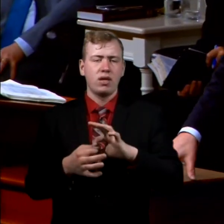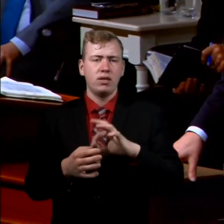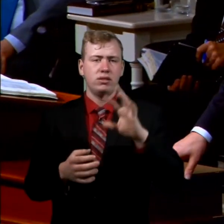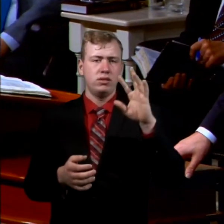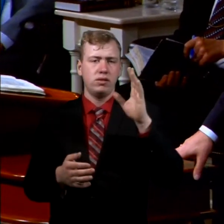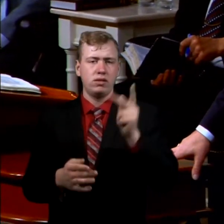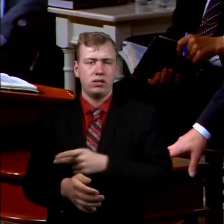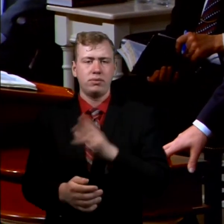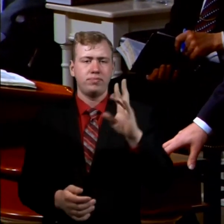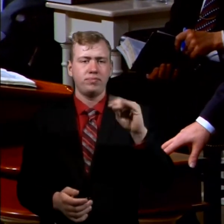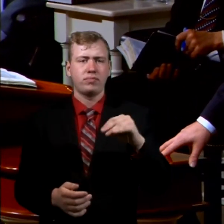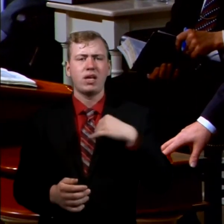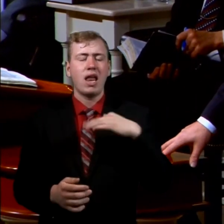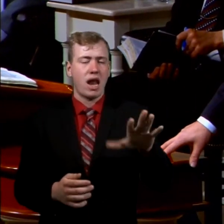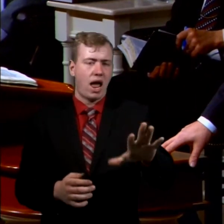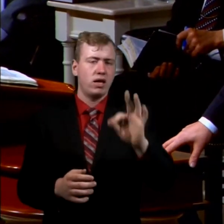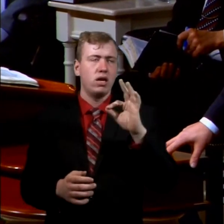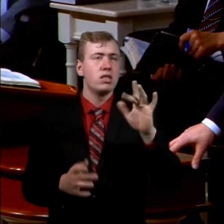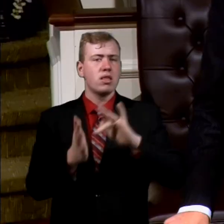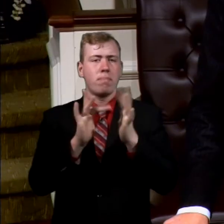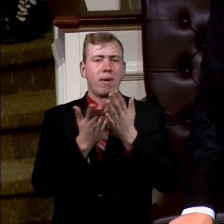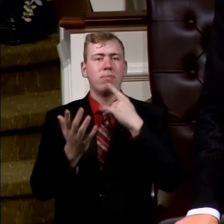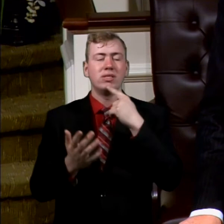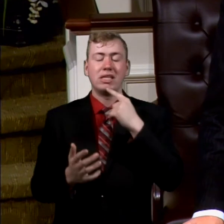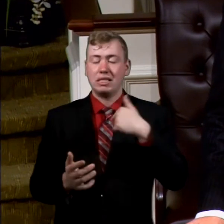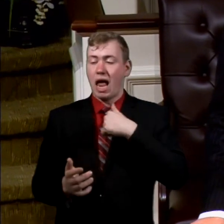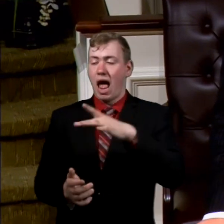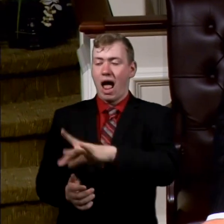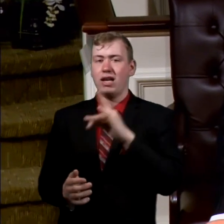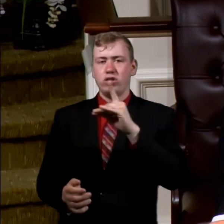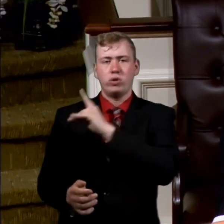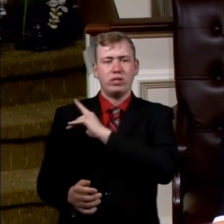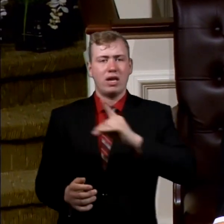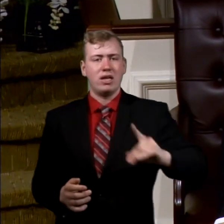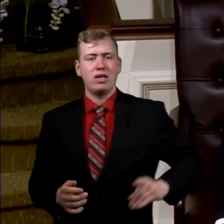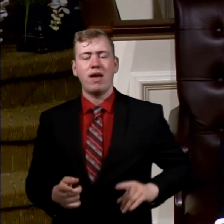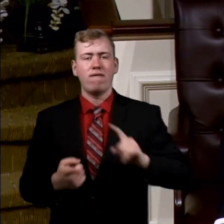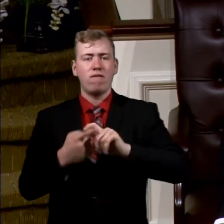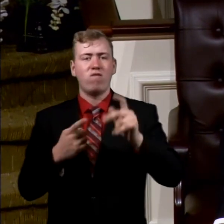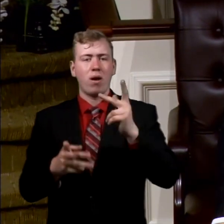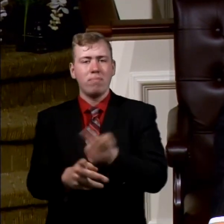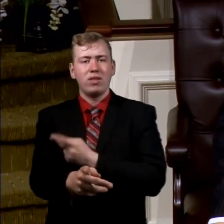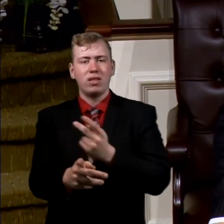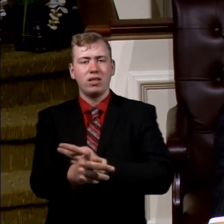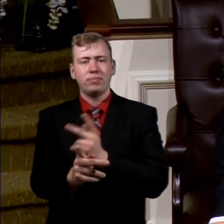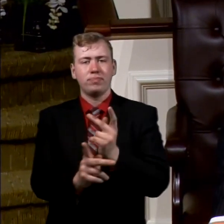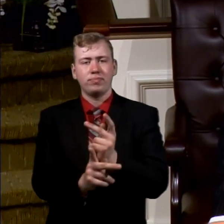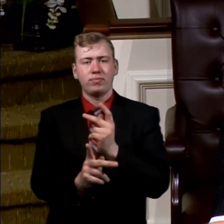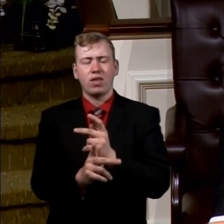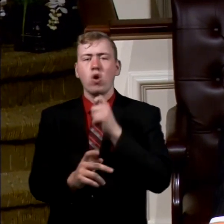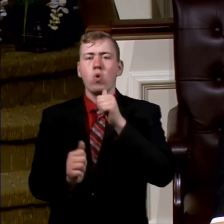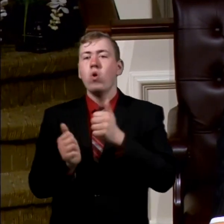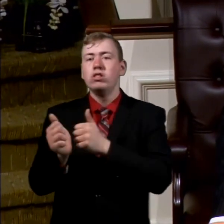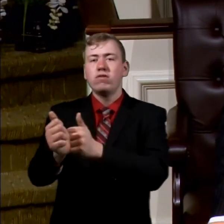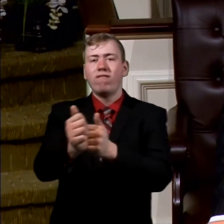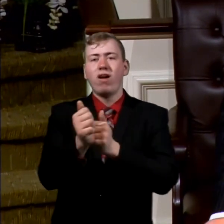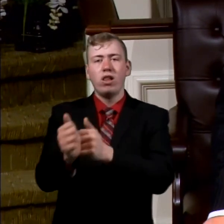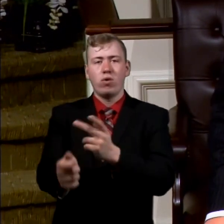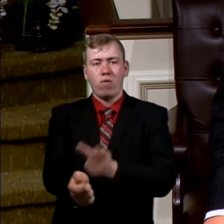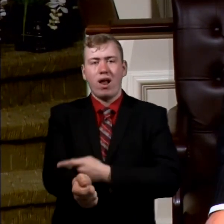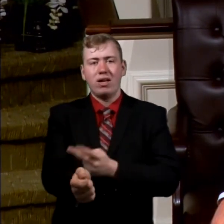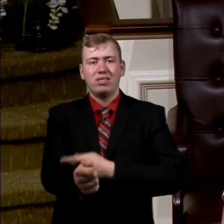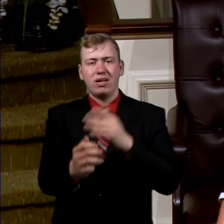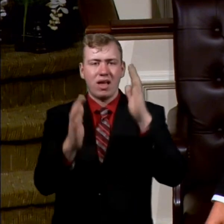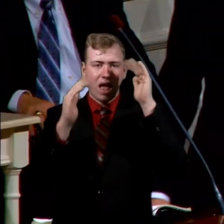The Bible says, and I chose David from the sheepfolds, who was following around ewes, expecting